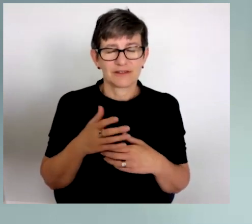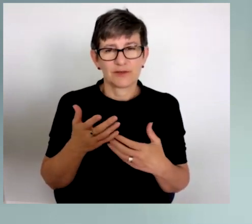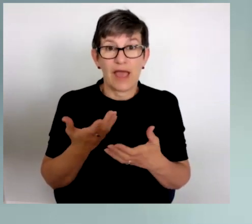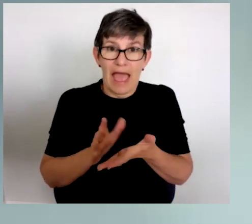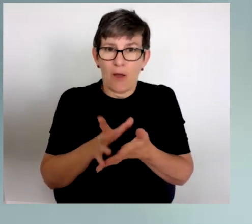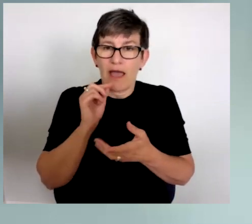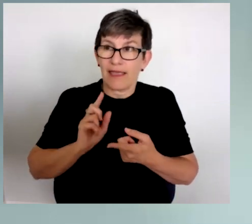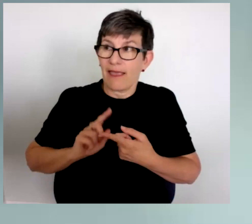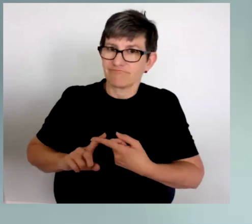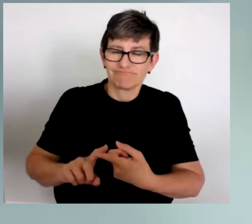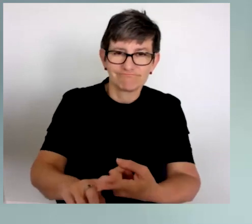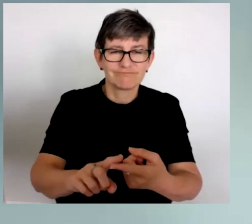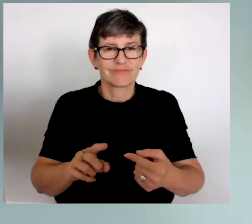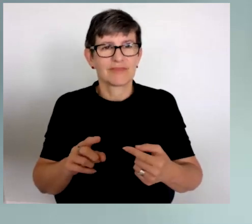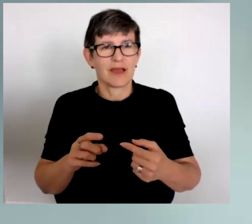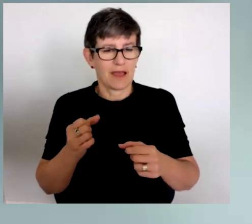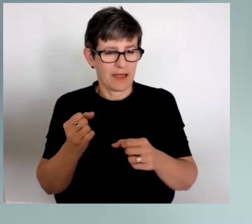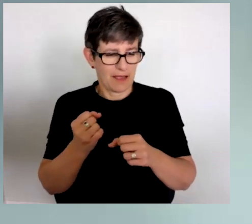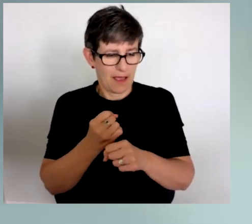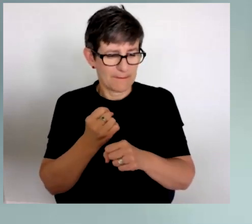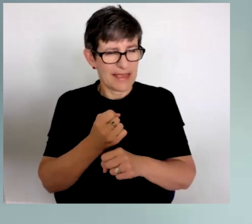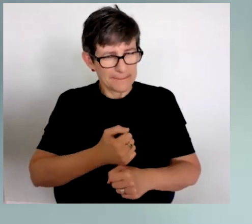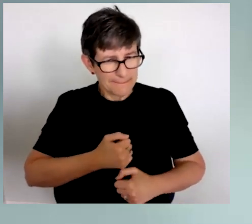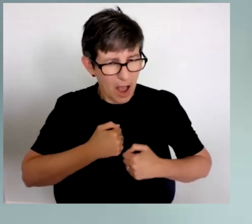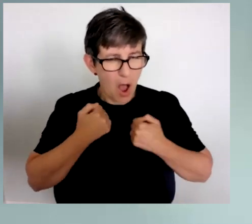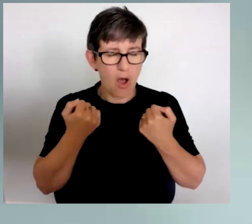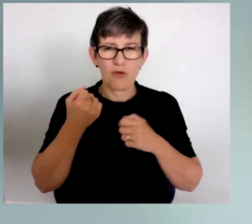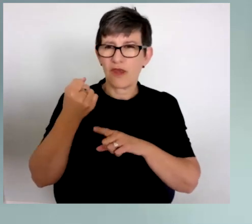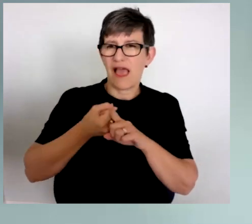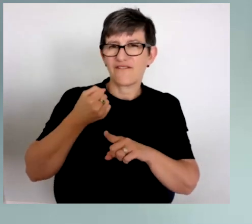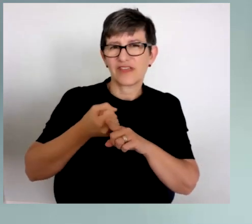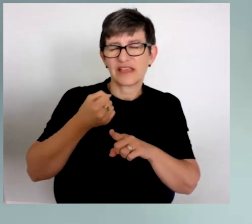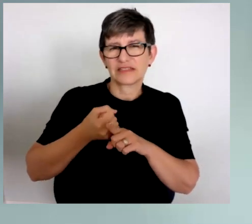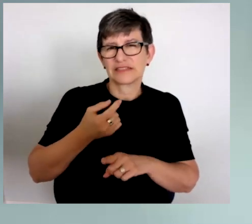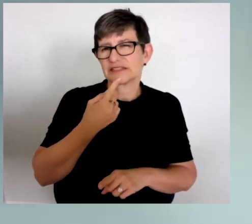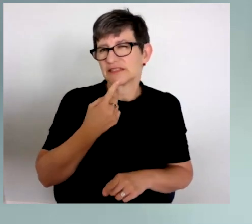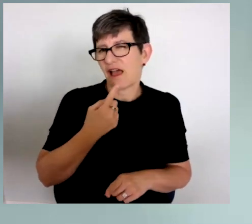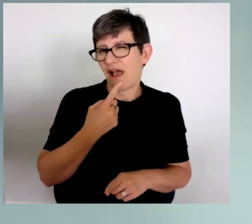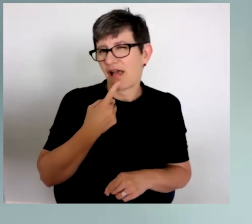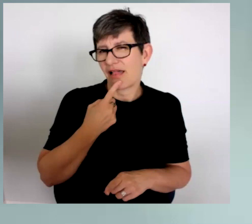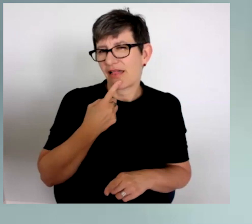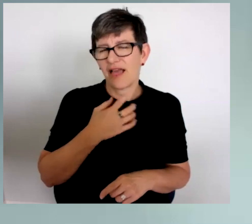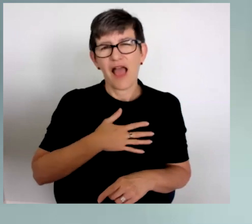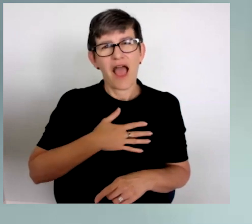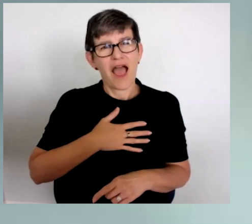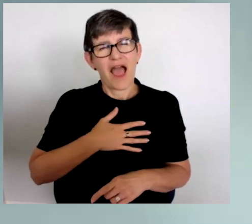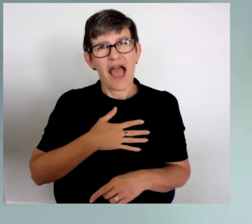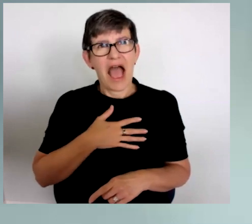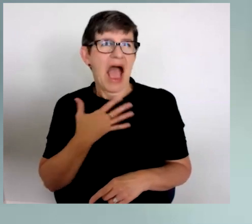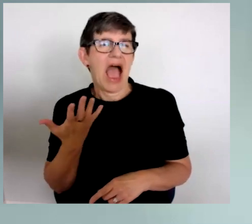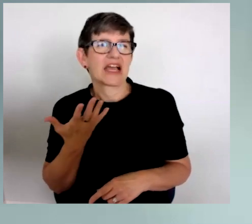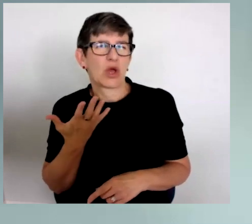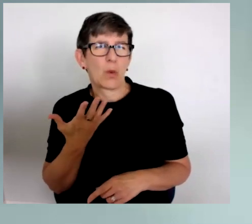advocacy has been to develop my own advocacy style. You know, I don't want to advocate